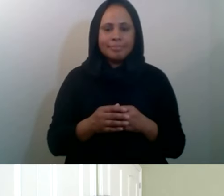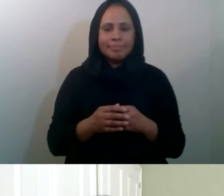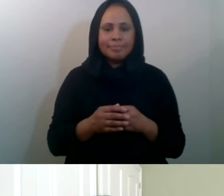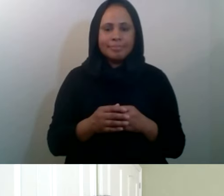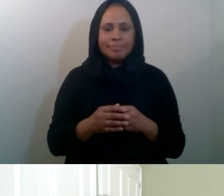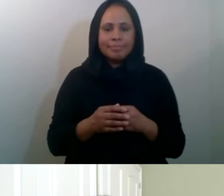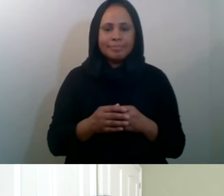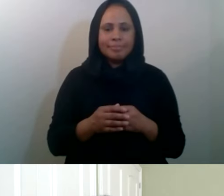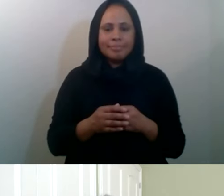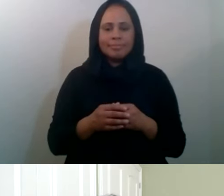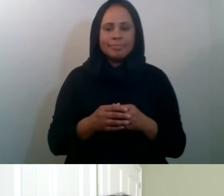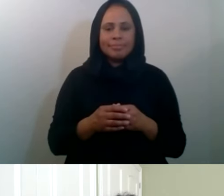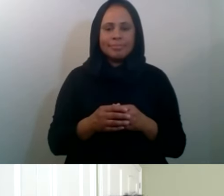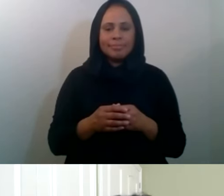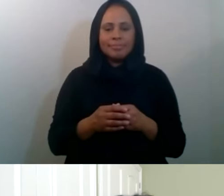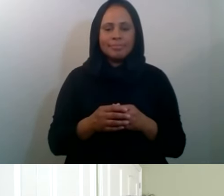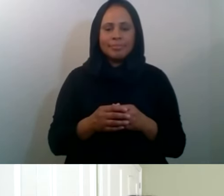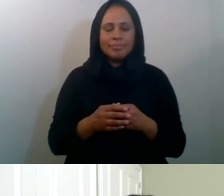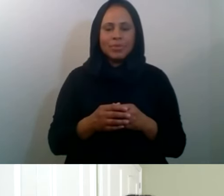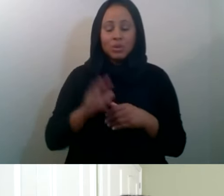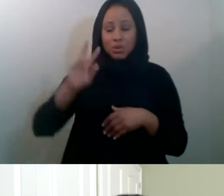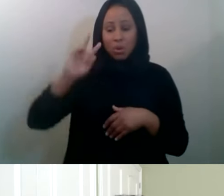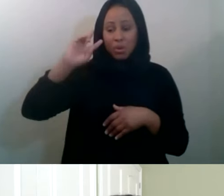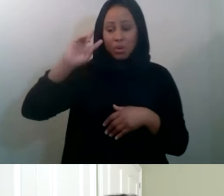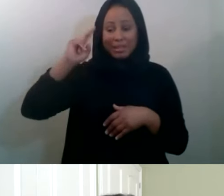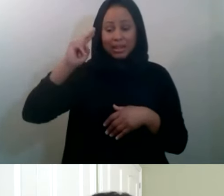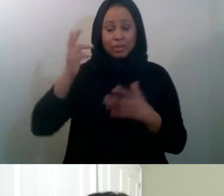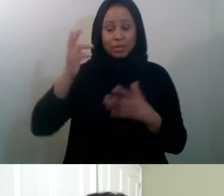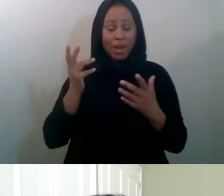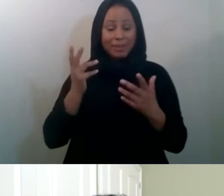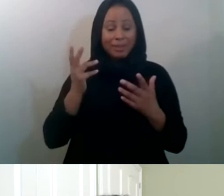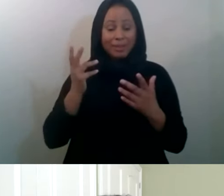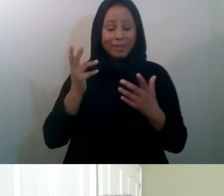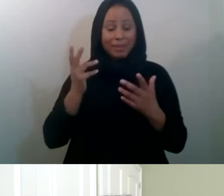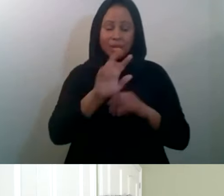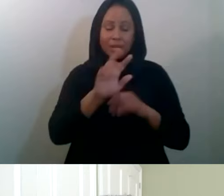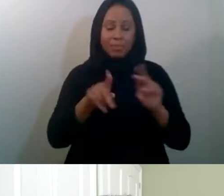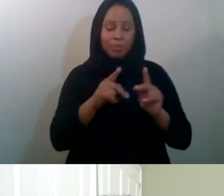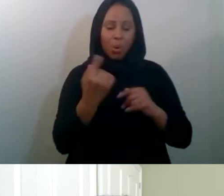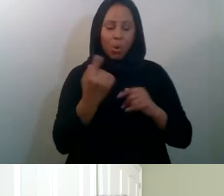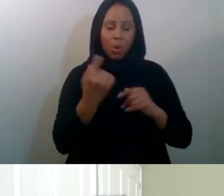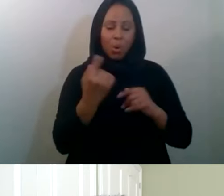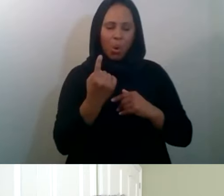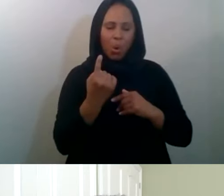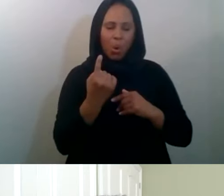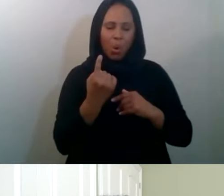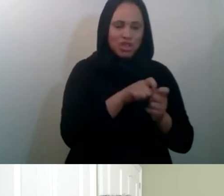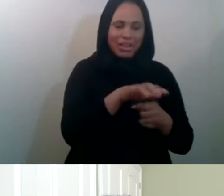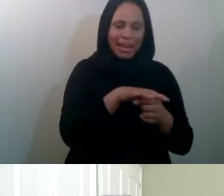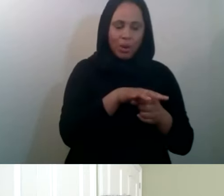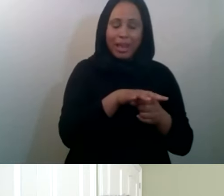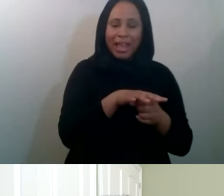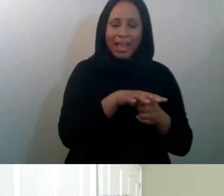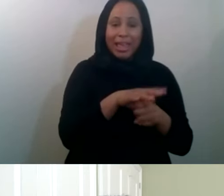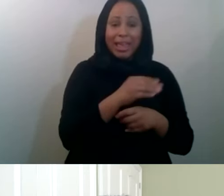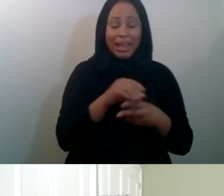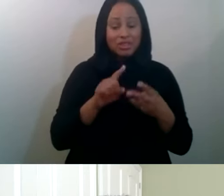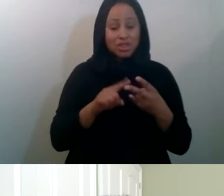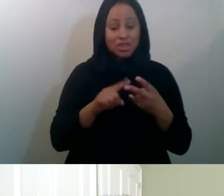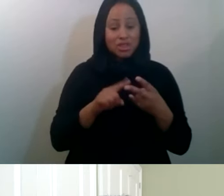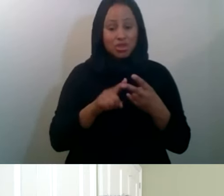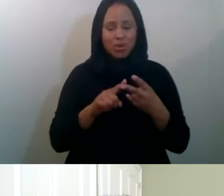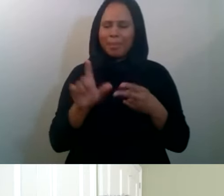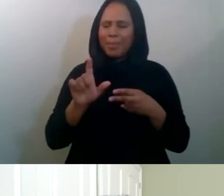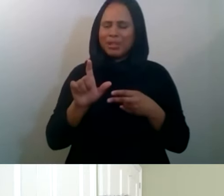are only giving within a certain, uh, area or certain specific focus area. then two realizing that actually Muslims give beyond that